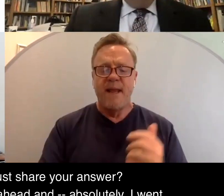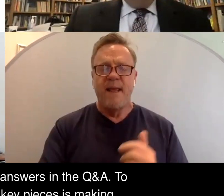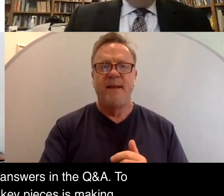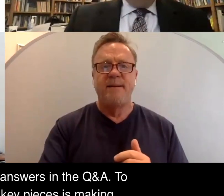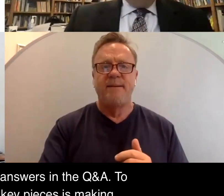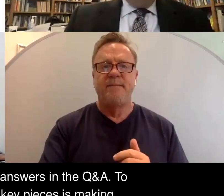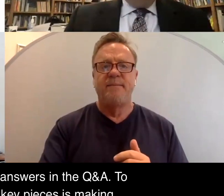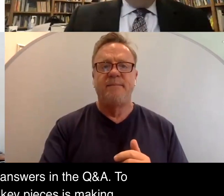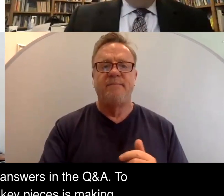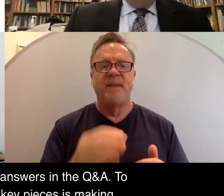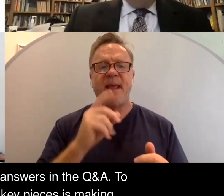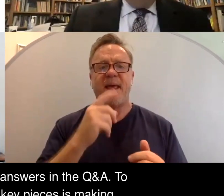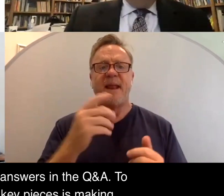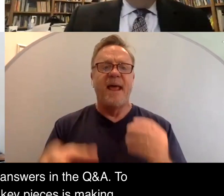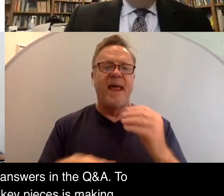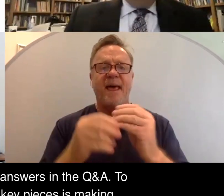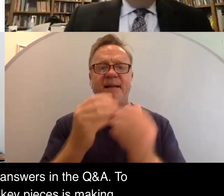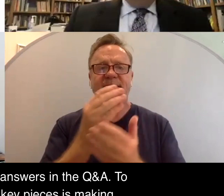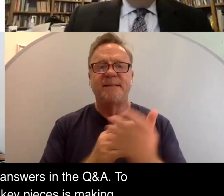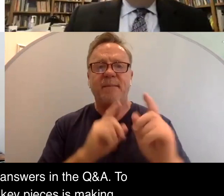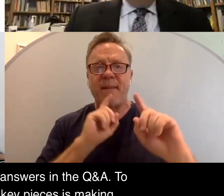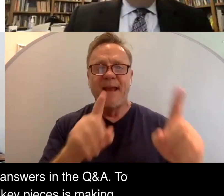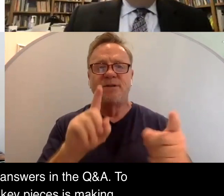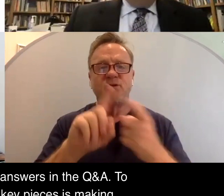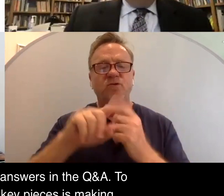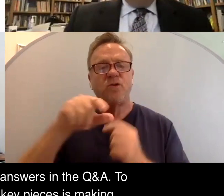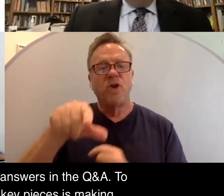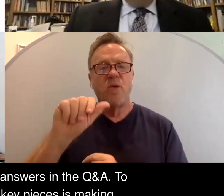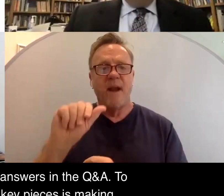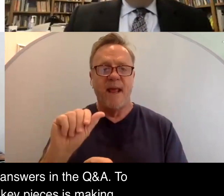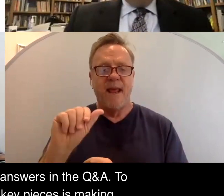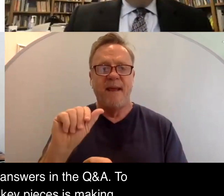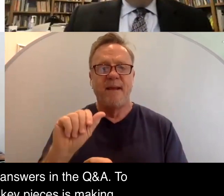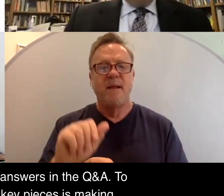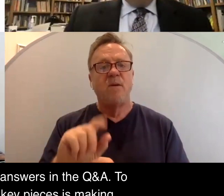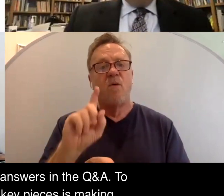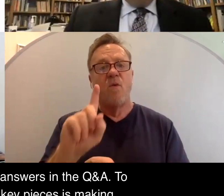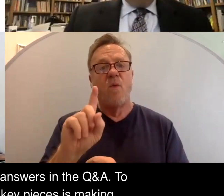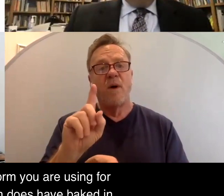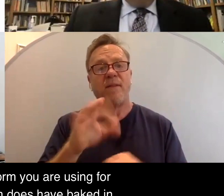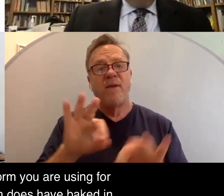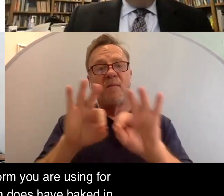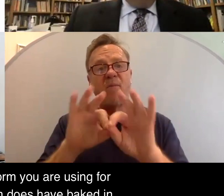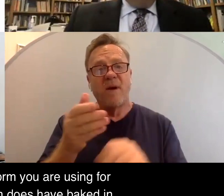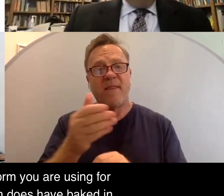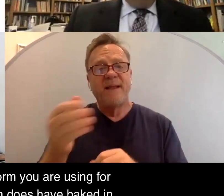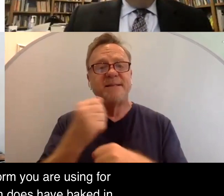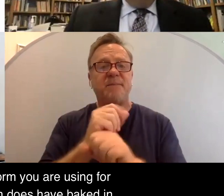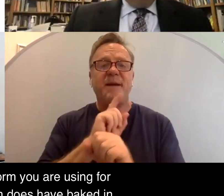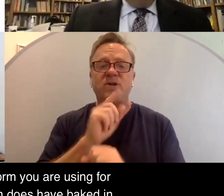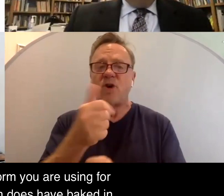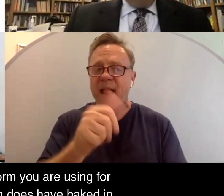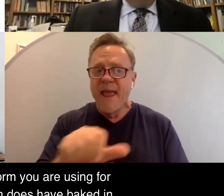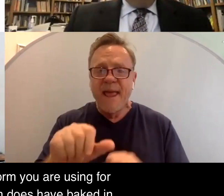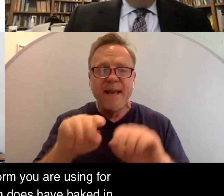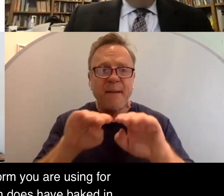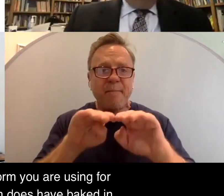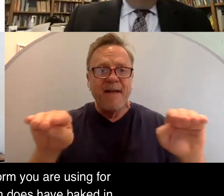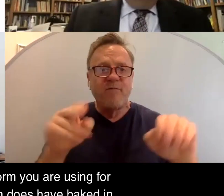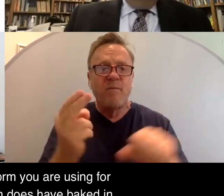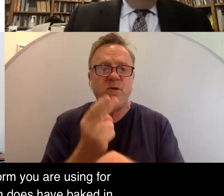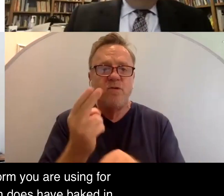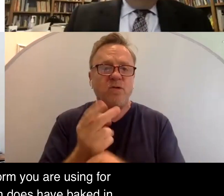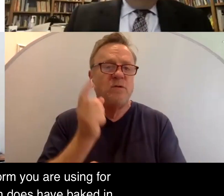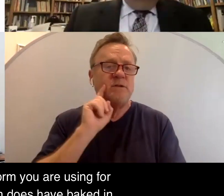went ahead and add some answers in the Q&A to be brief. One of the key pieces is making sure that any platform you are using